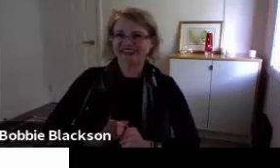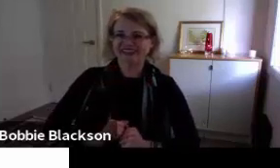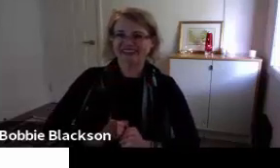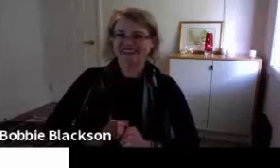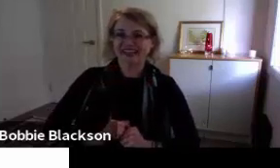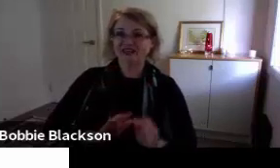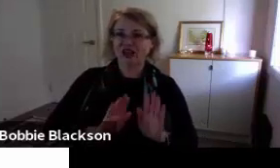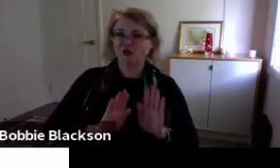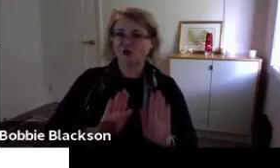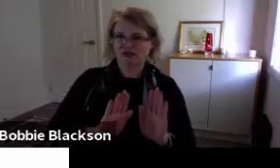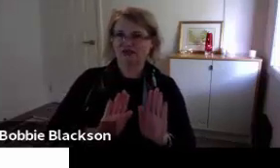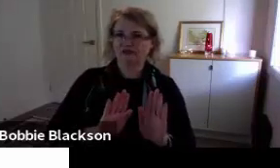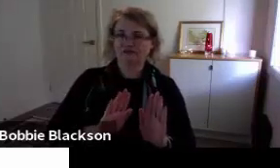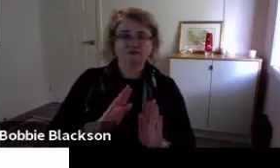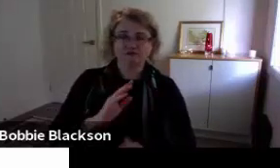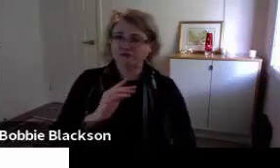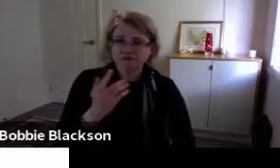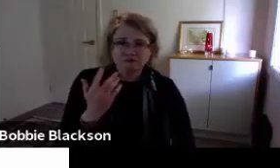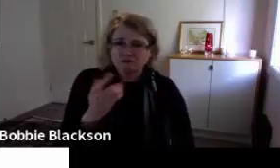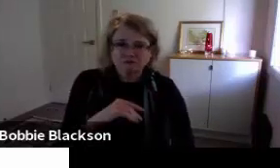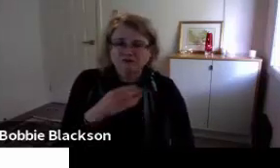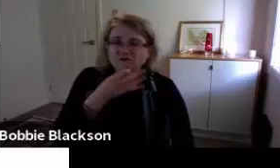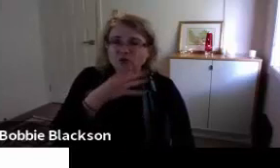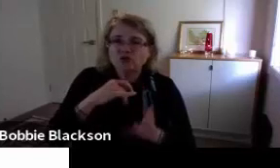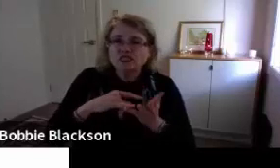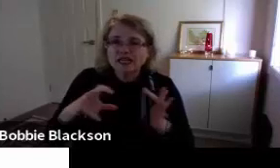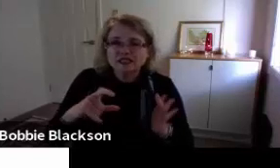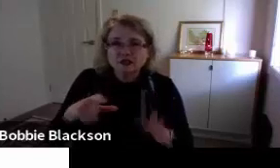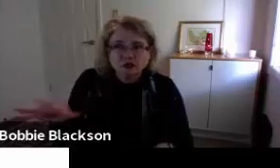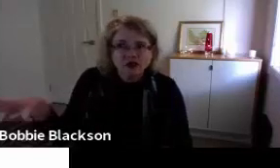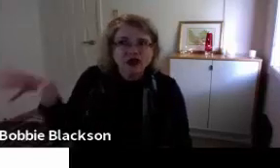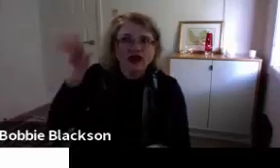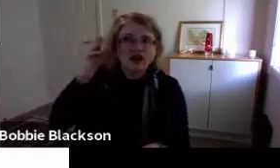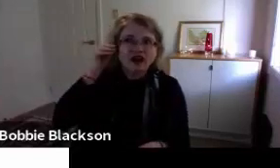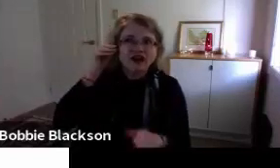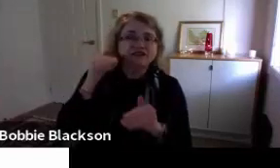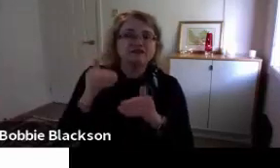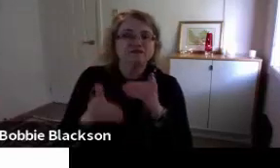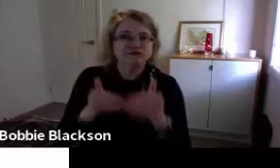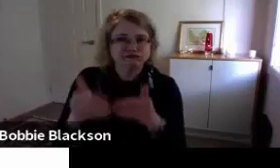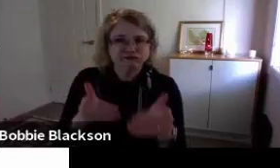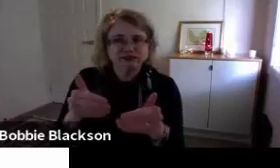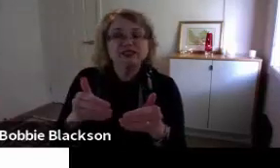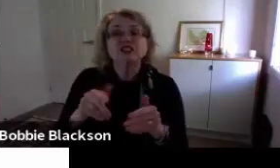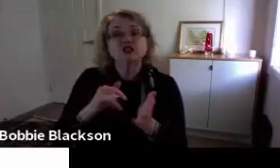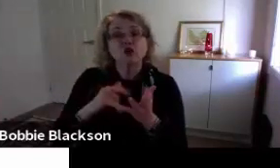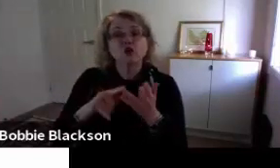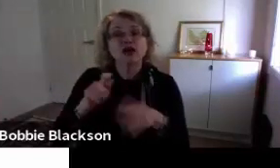might notice, start signing. They would wait until the message is spoken